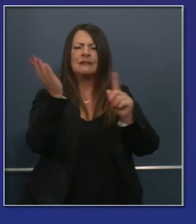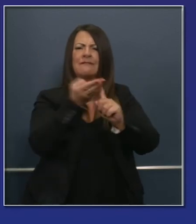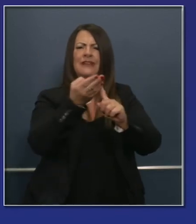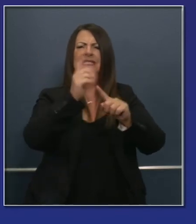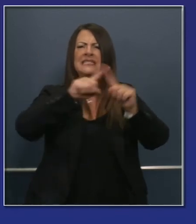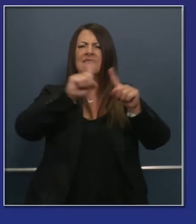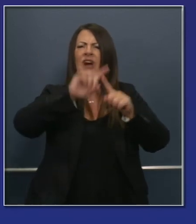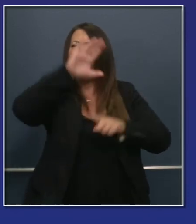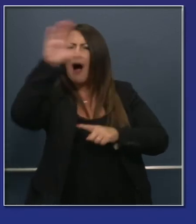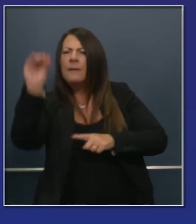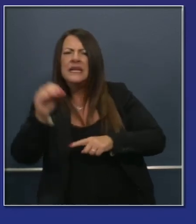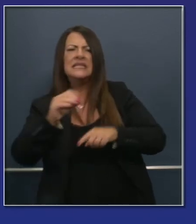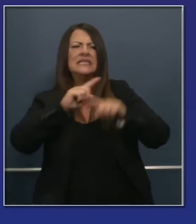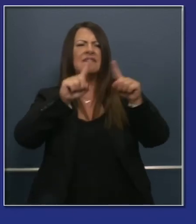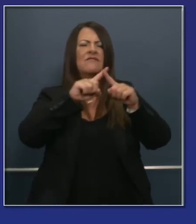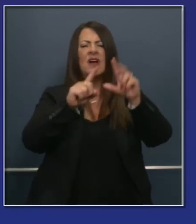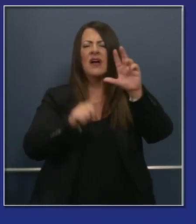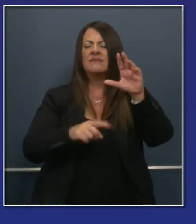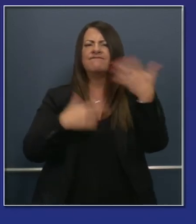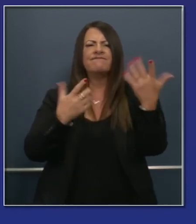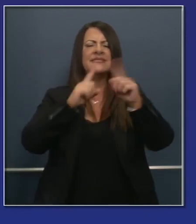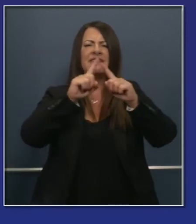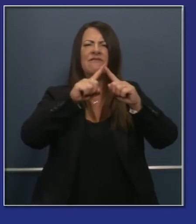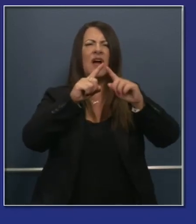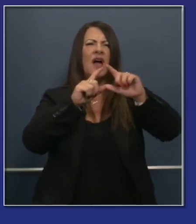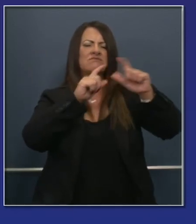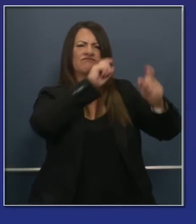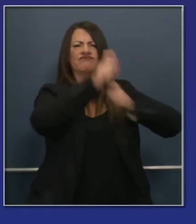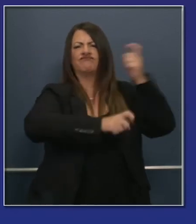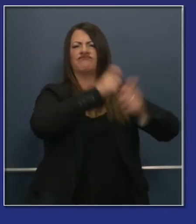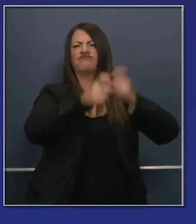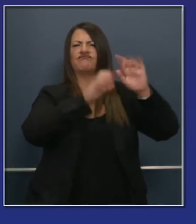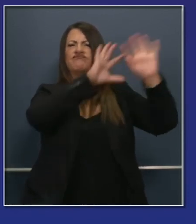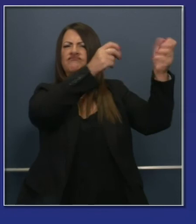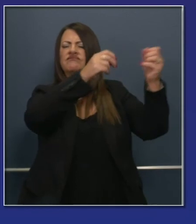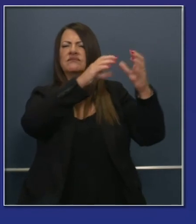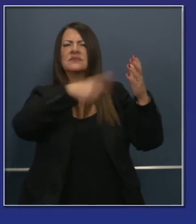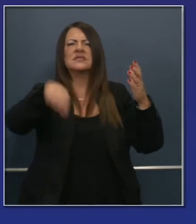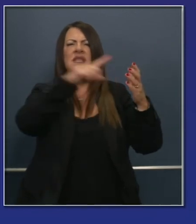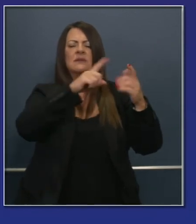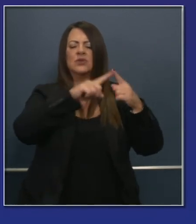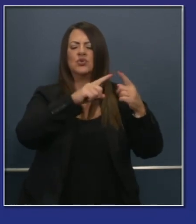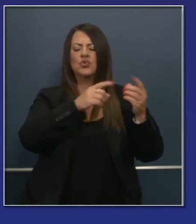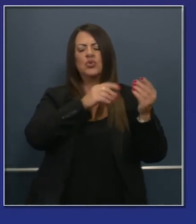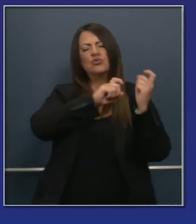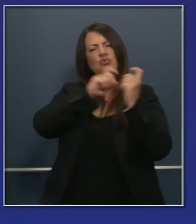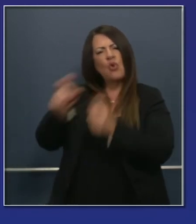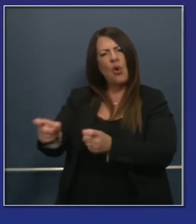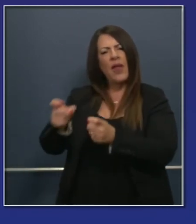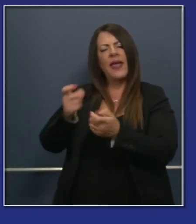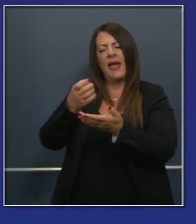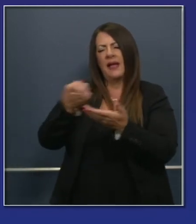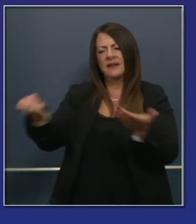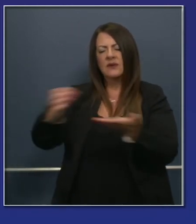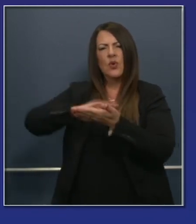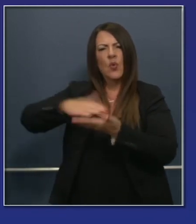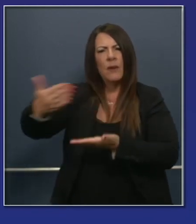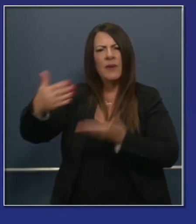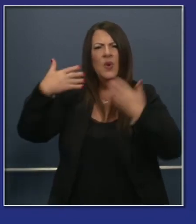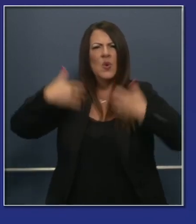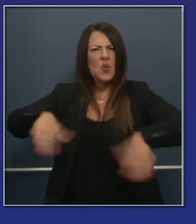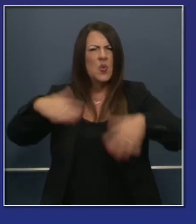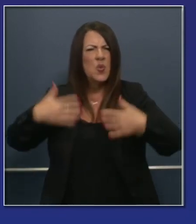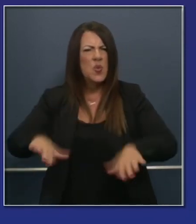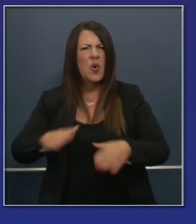as well as companies to provide devices and Wi-Fi hotspots I think you've seen those numbers 73 devices 33,000